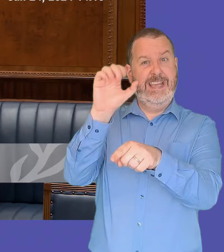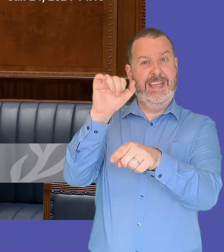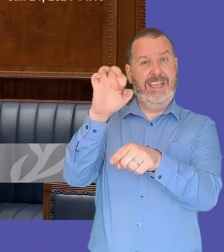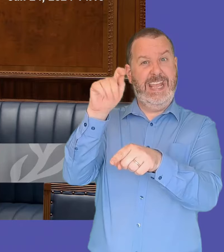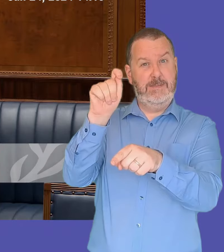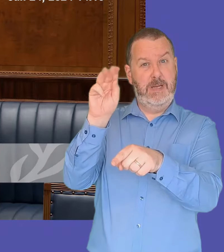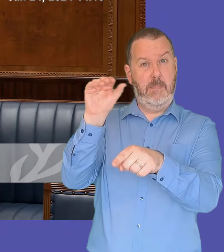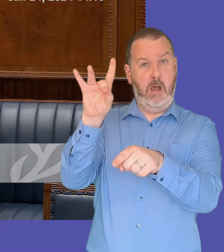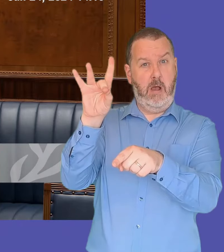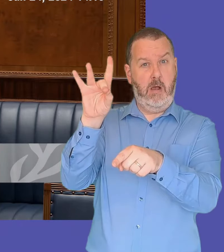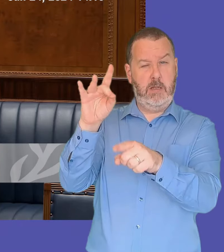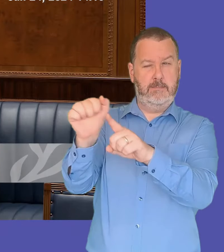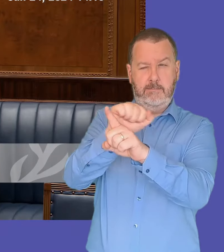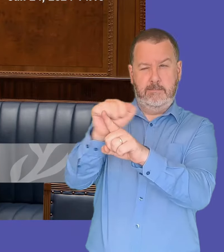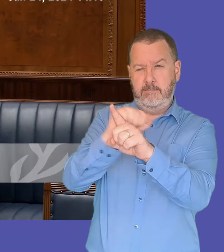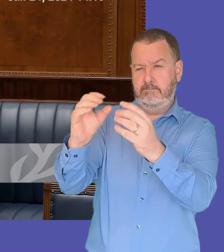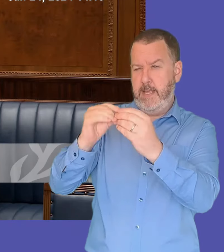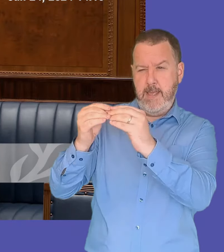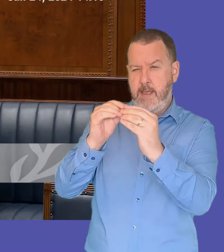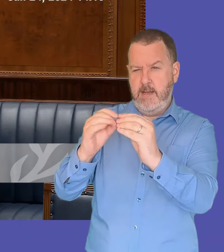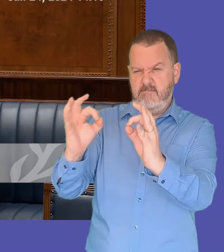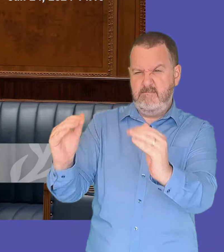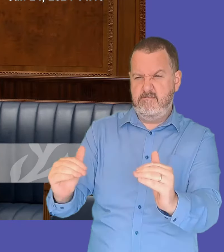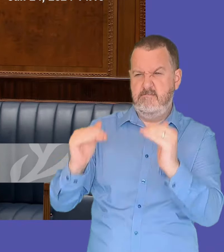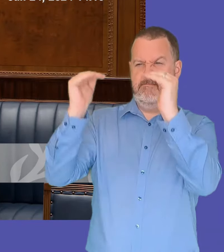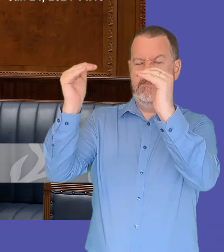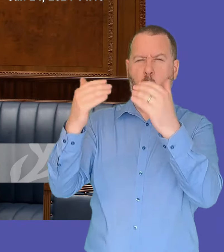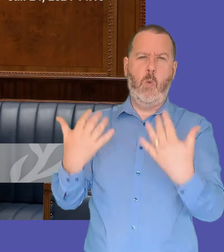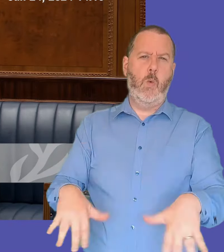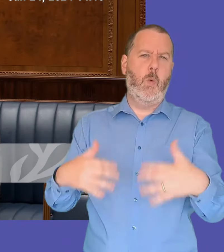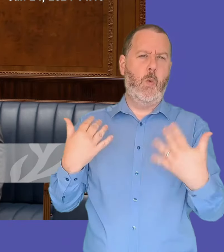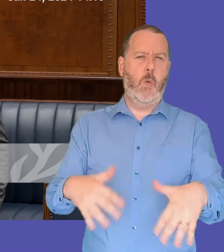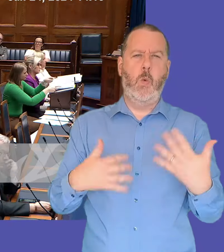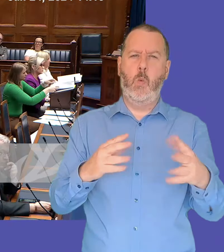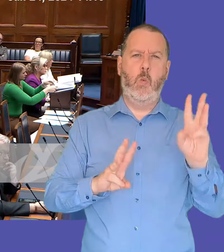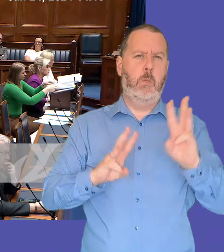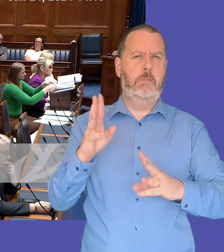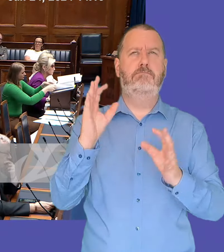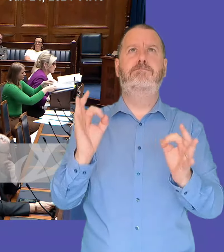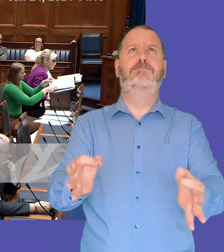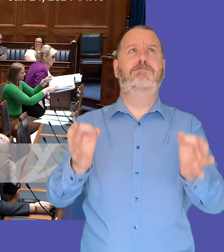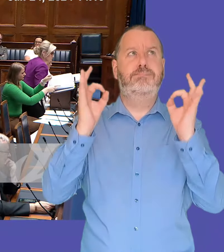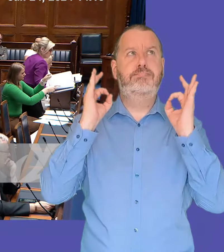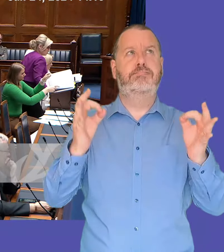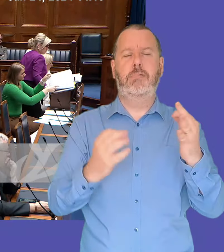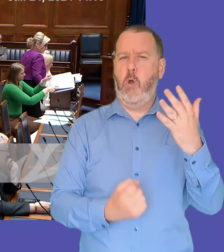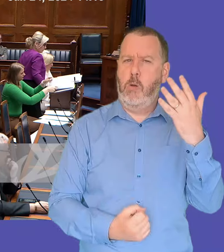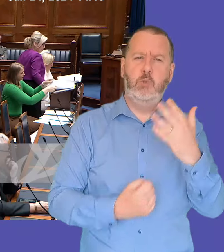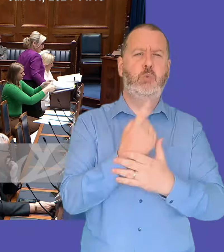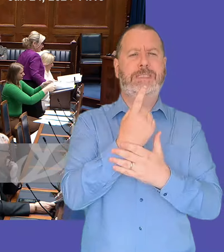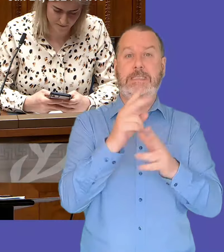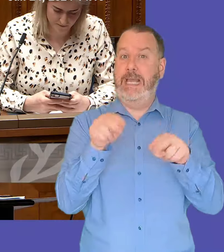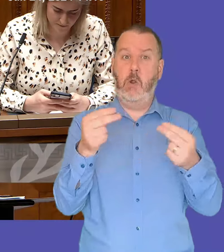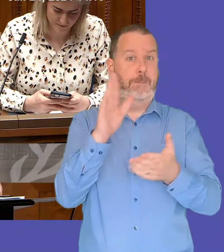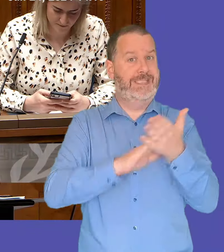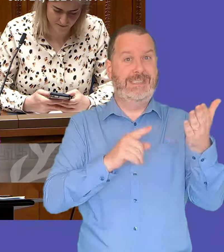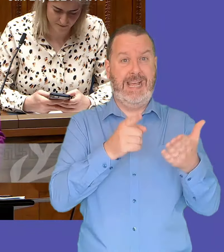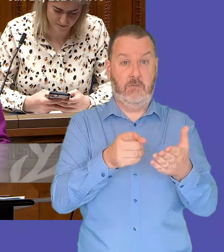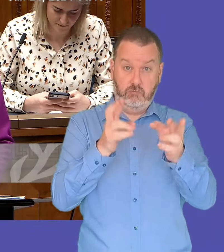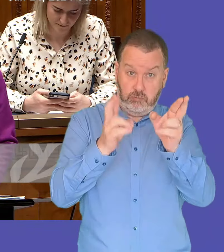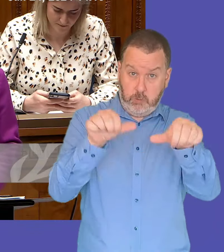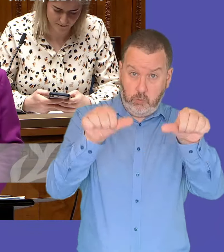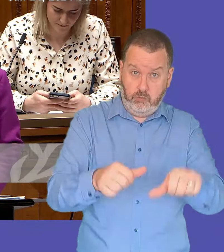unprecedented economic opportunity that we just can't afford to miss can i move it yes i mean